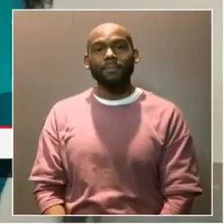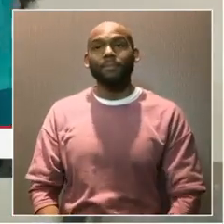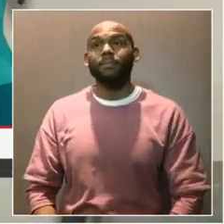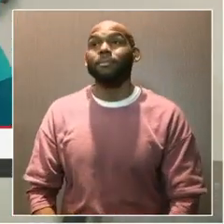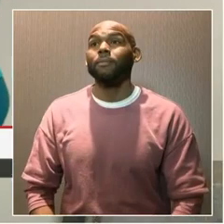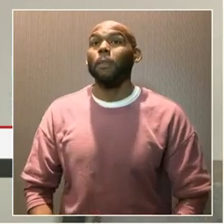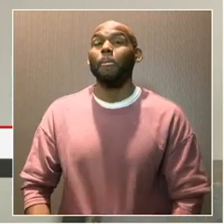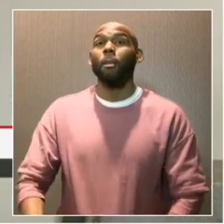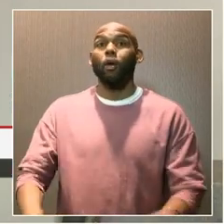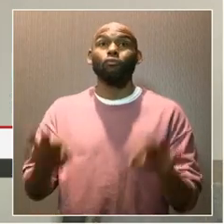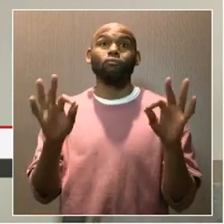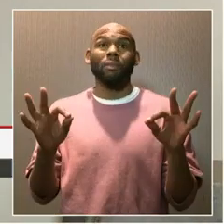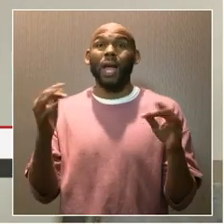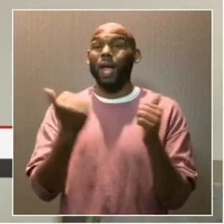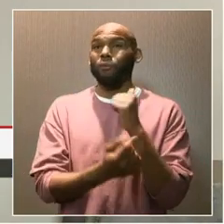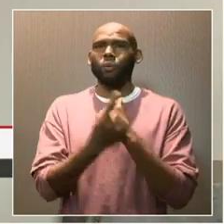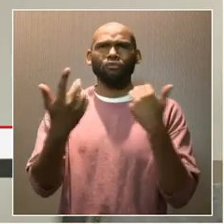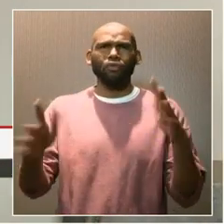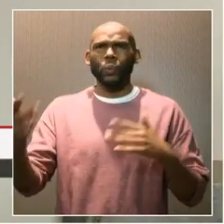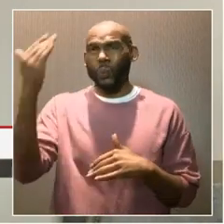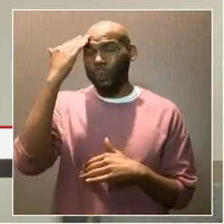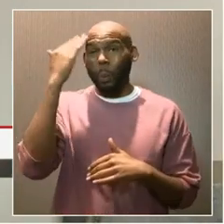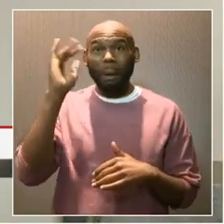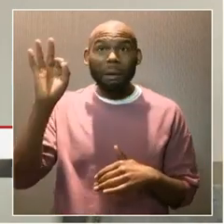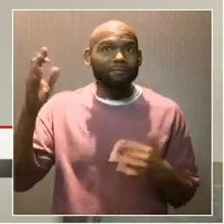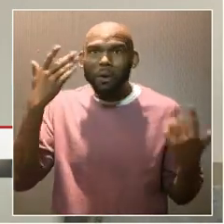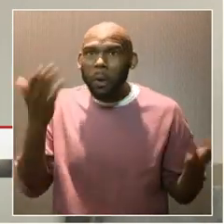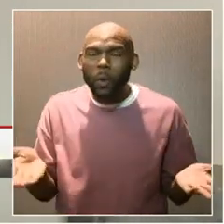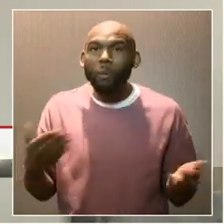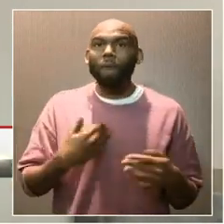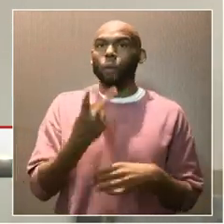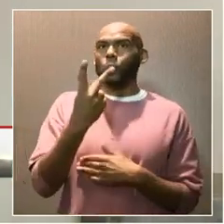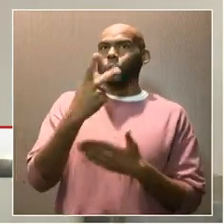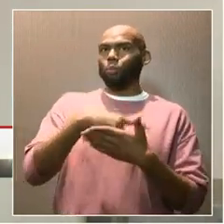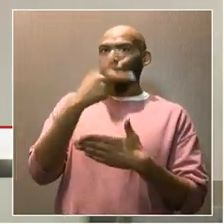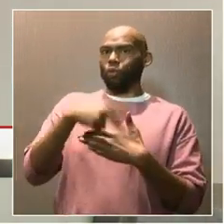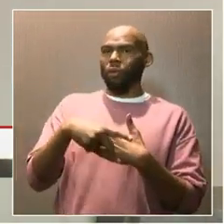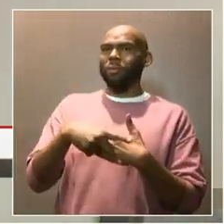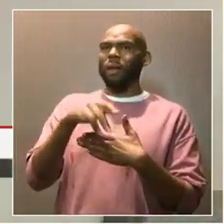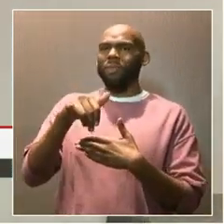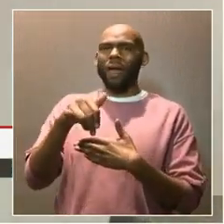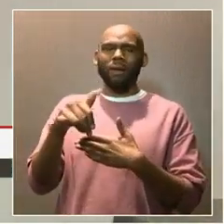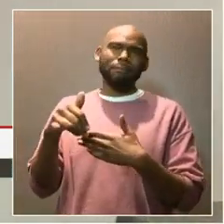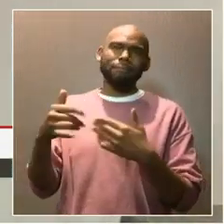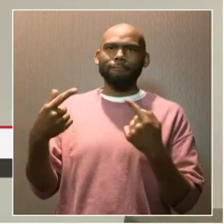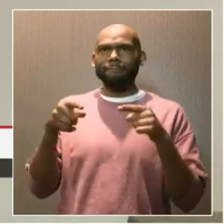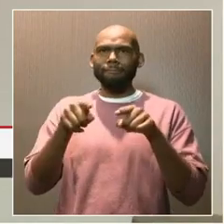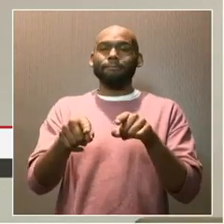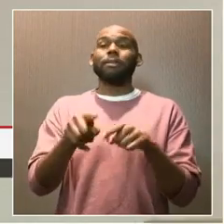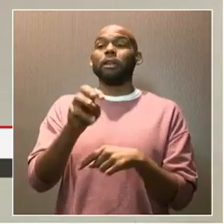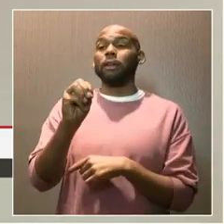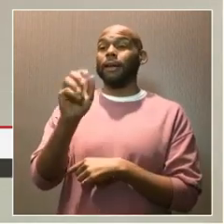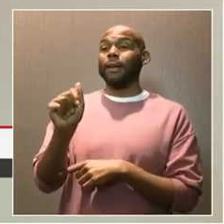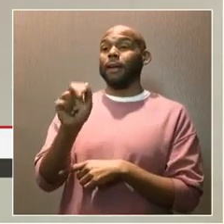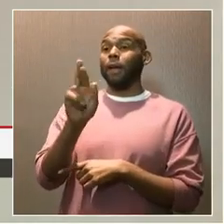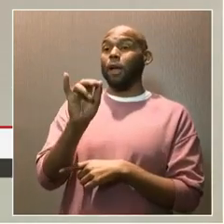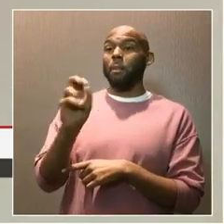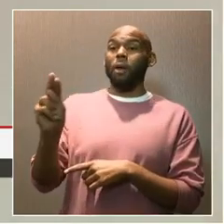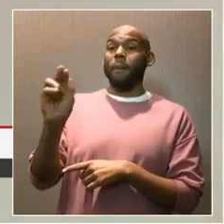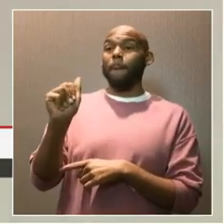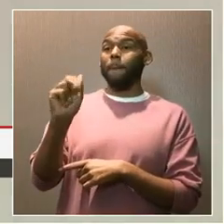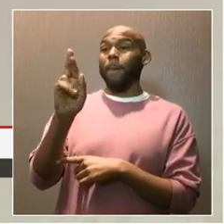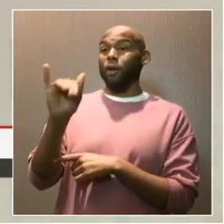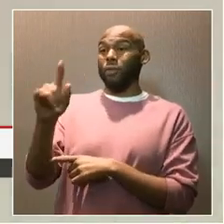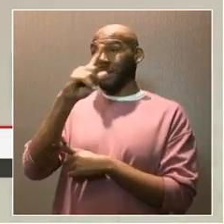All right. So everyone knows, and if you don't, there are two programs that coincide, the Marion Barry Summer Youth Employment